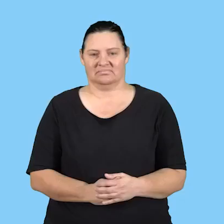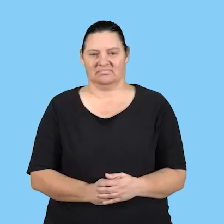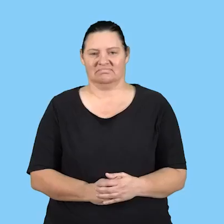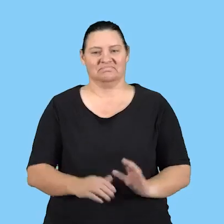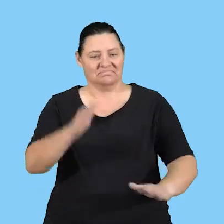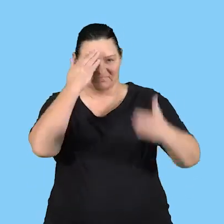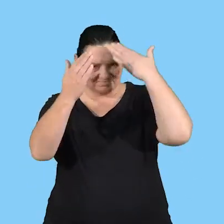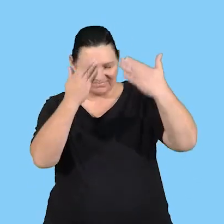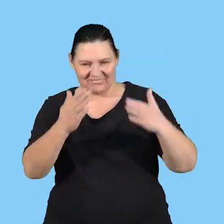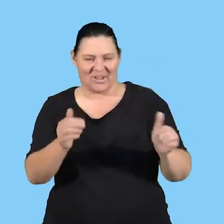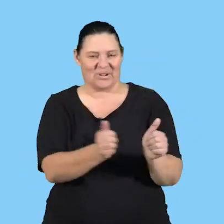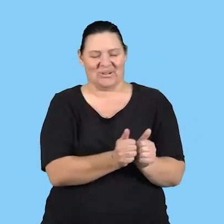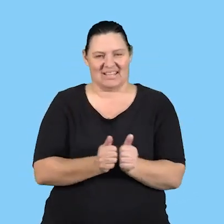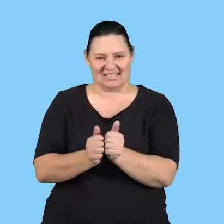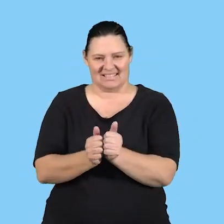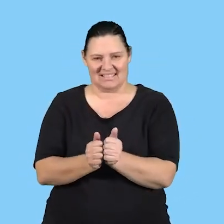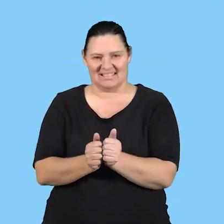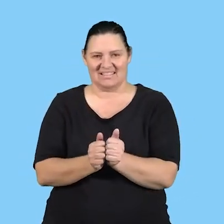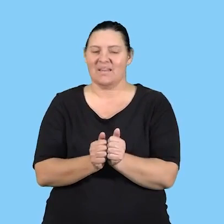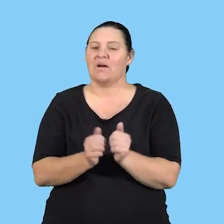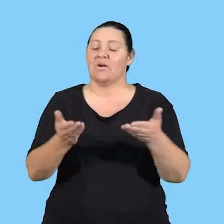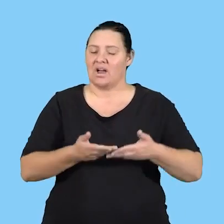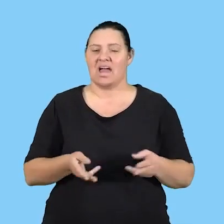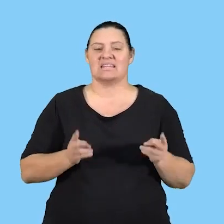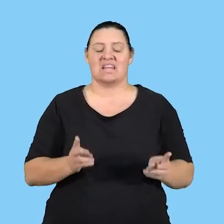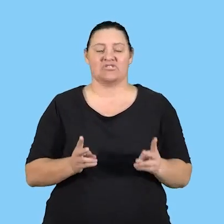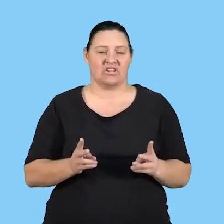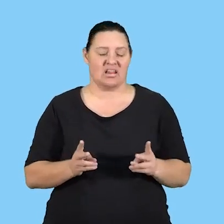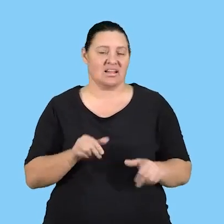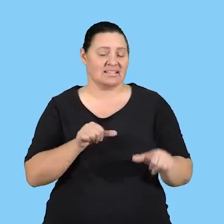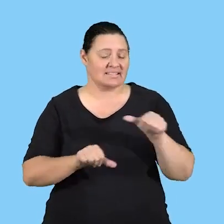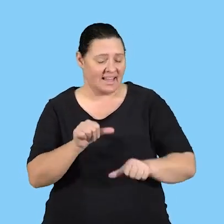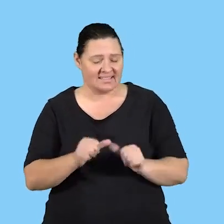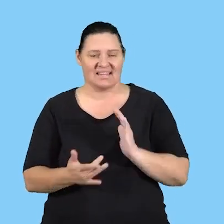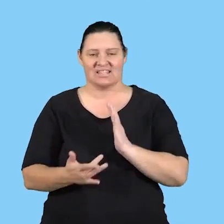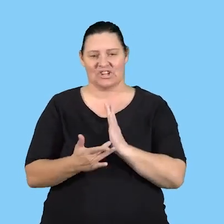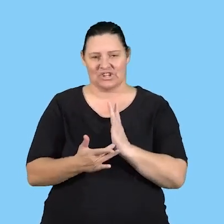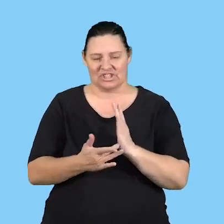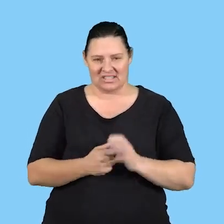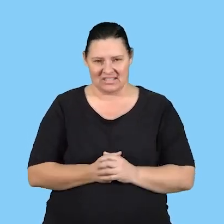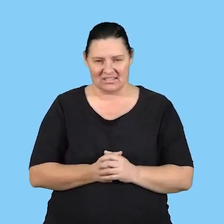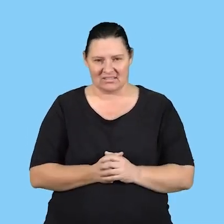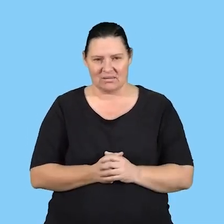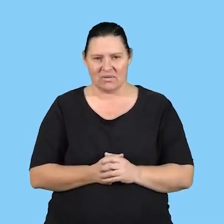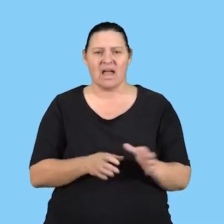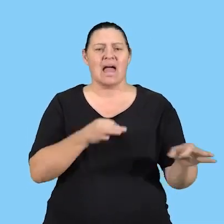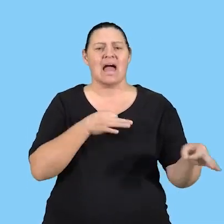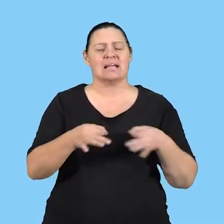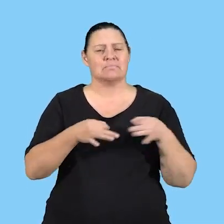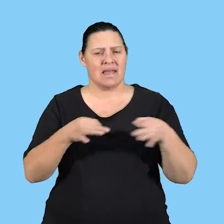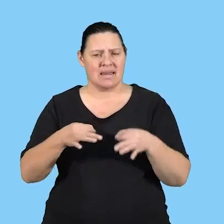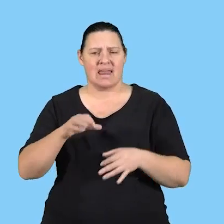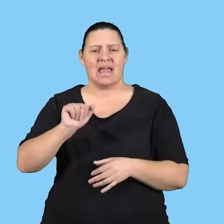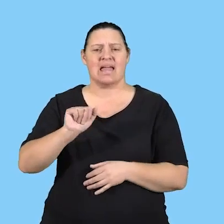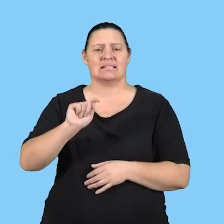Good day colleagues, welcome to Natural Sciences and Technology. I'm going to be explaining some of the changes